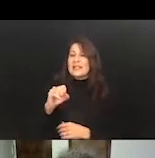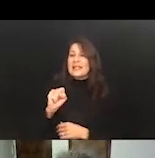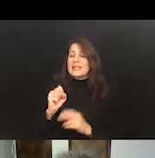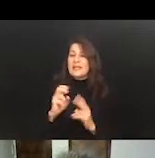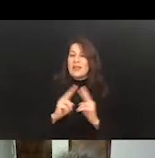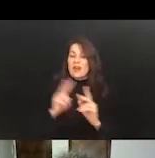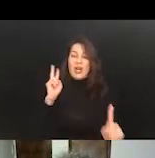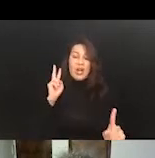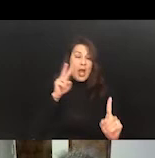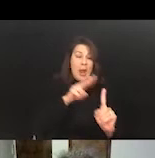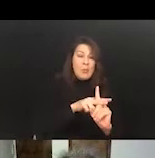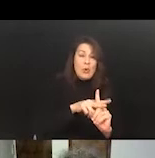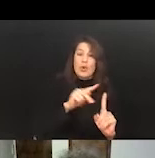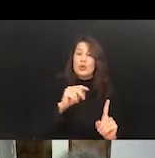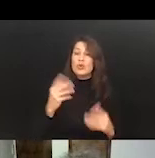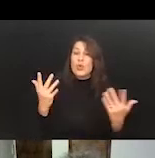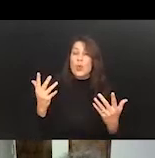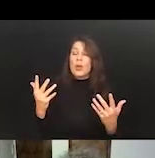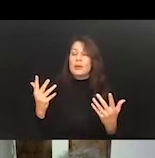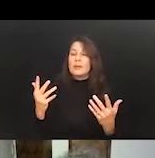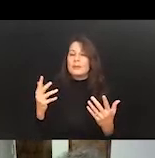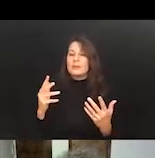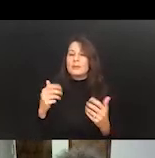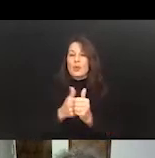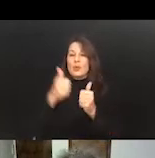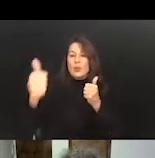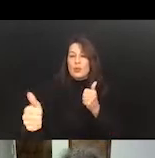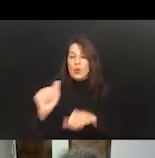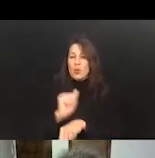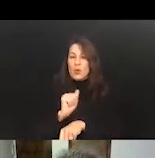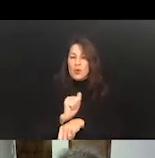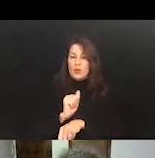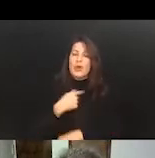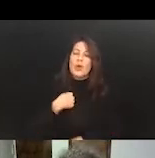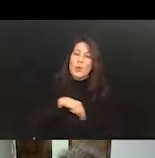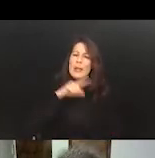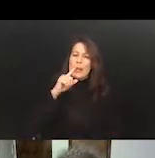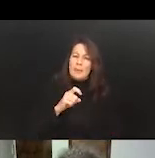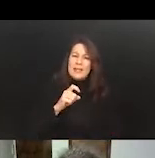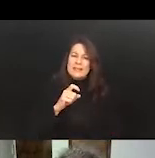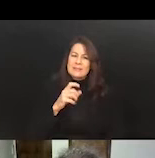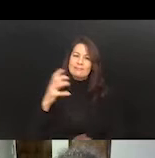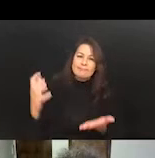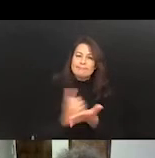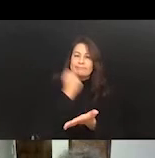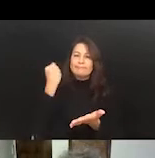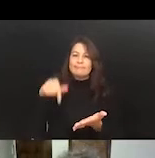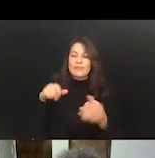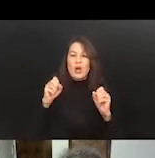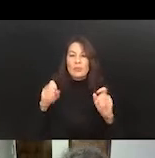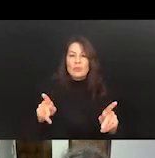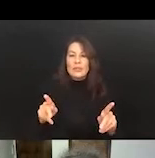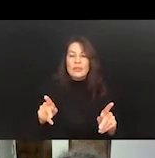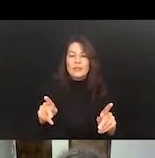area of remote work. And we have to see a place and almost seize this moment to say that,